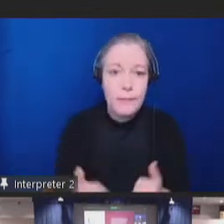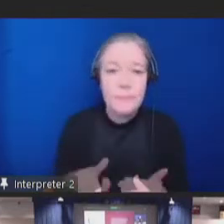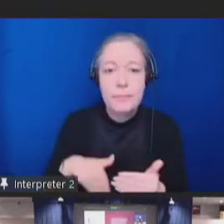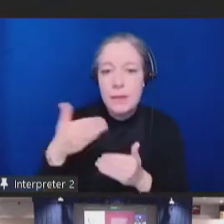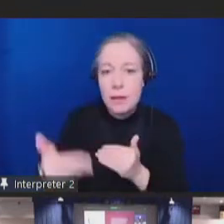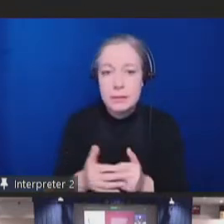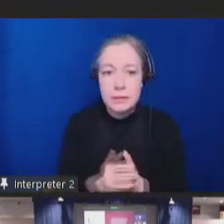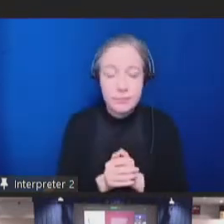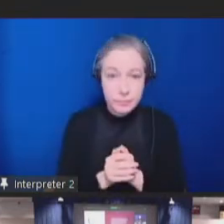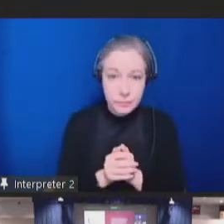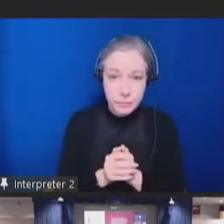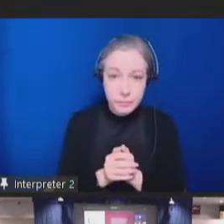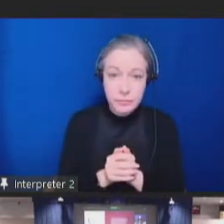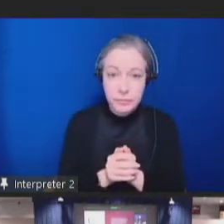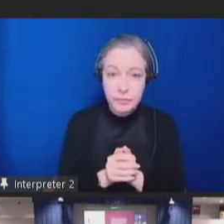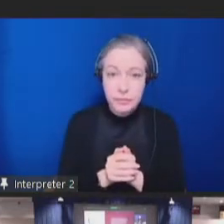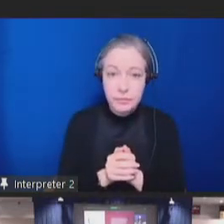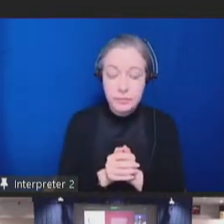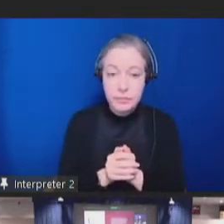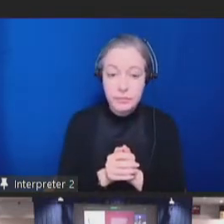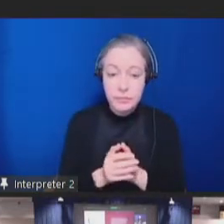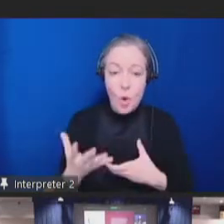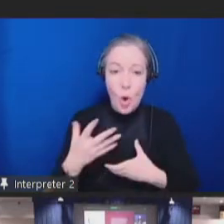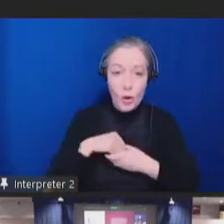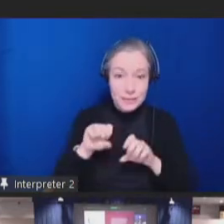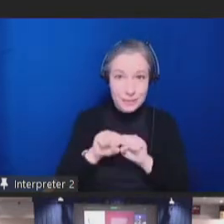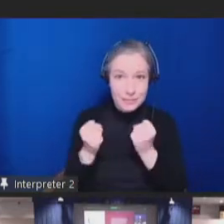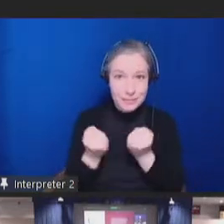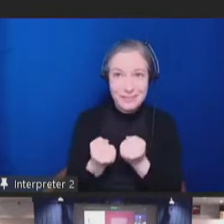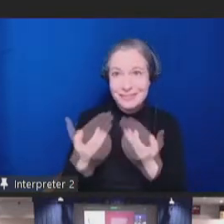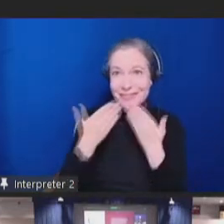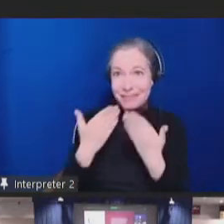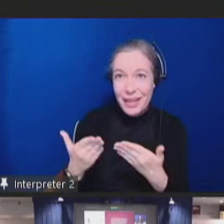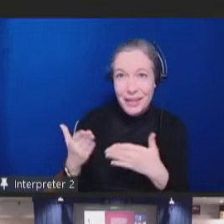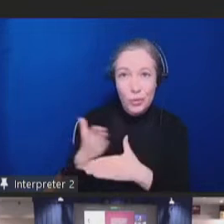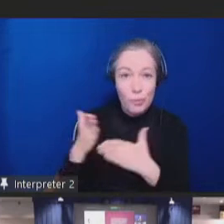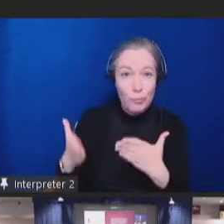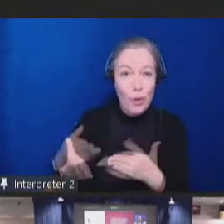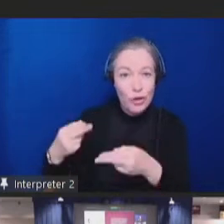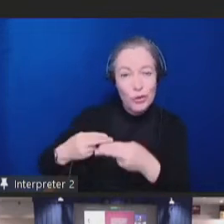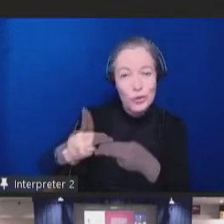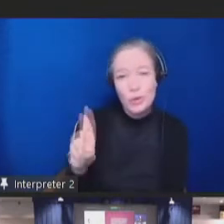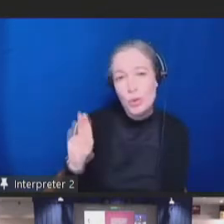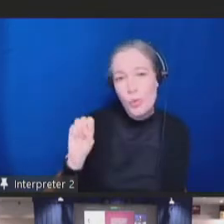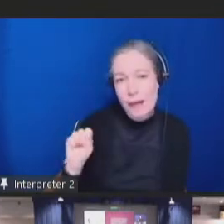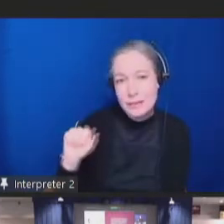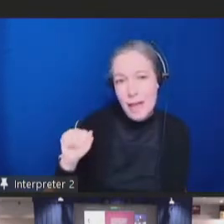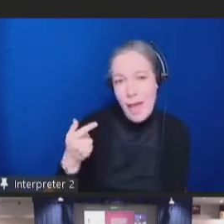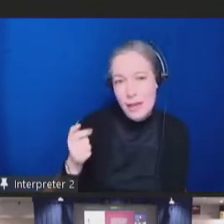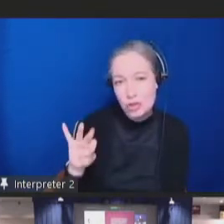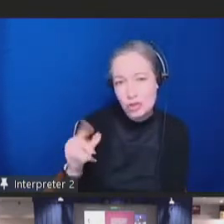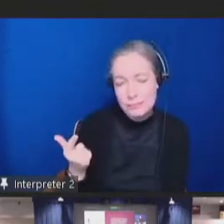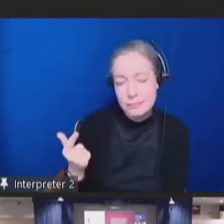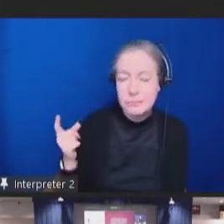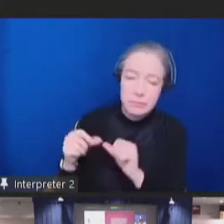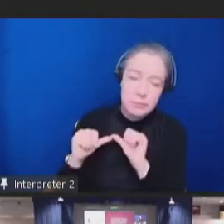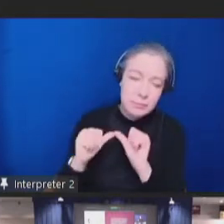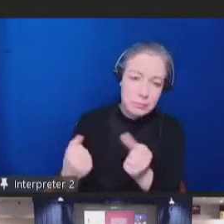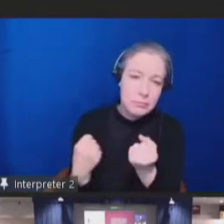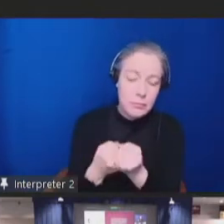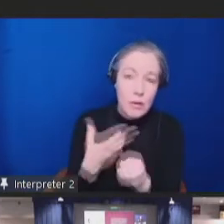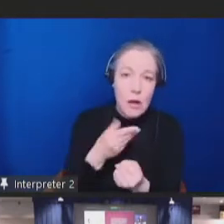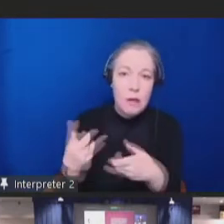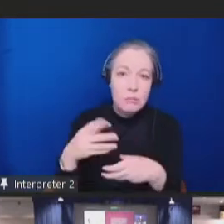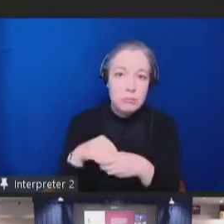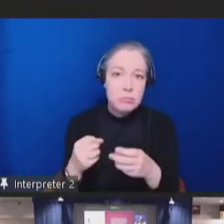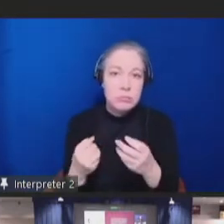The Autism Society of America thanks our partner, U.S. Aging, for their continued support and participation in the Aging